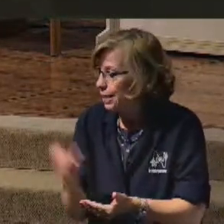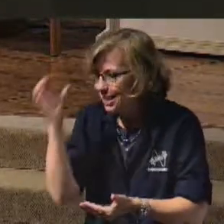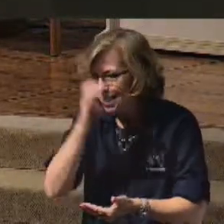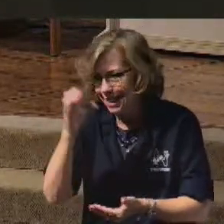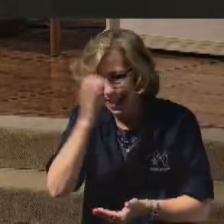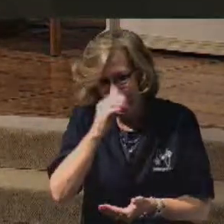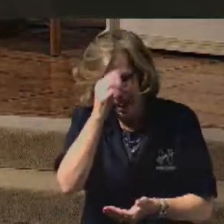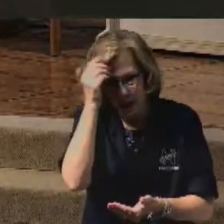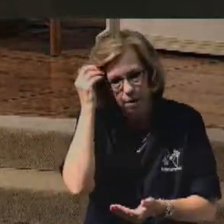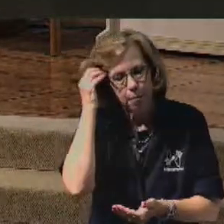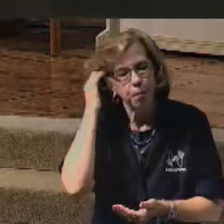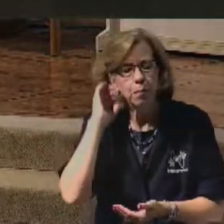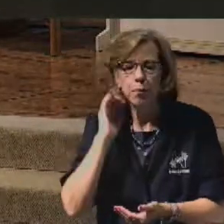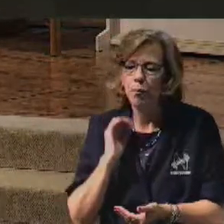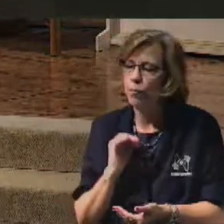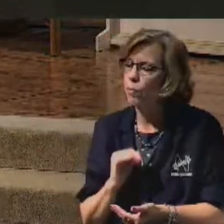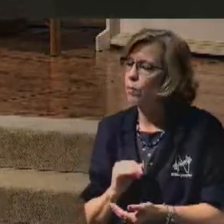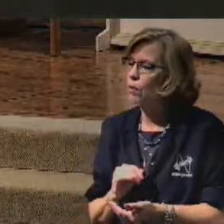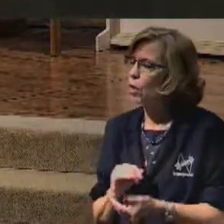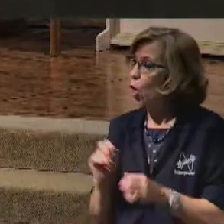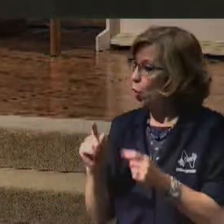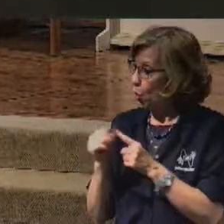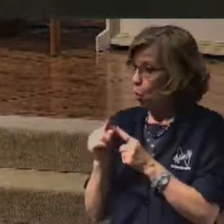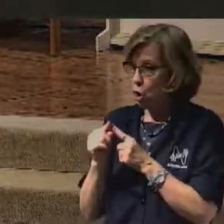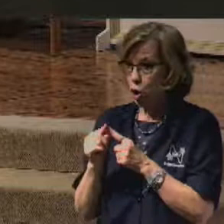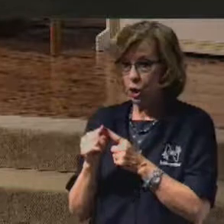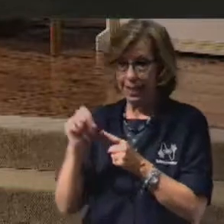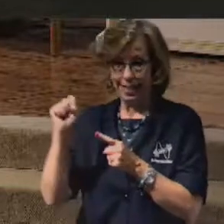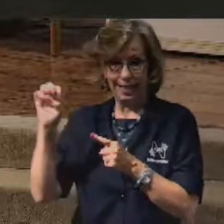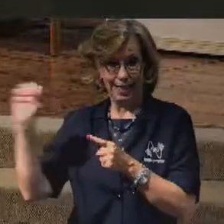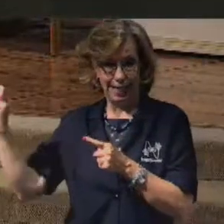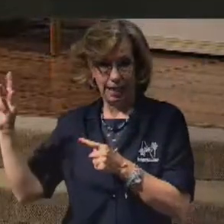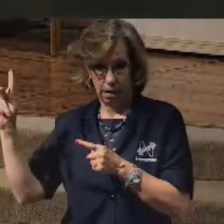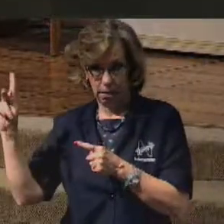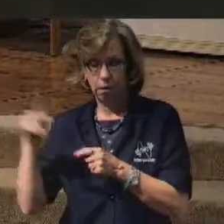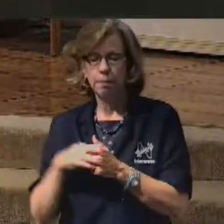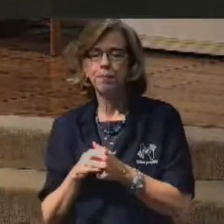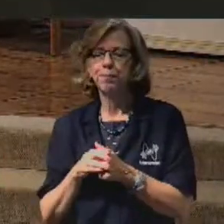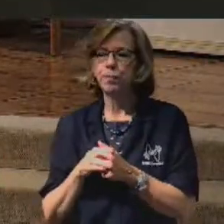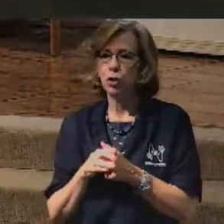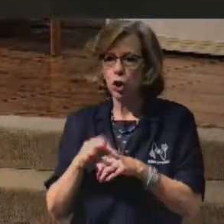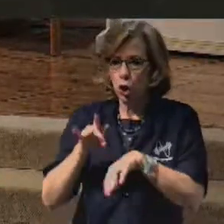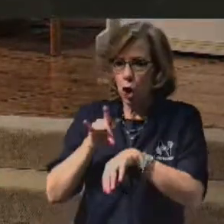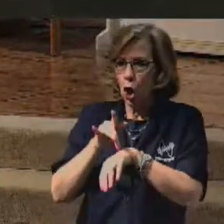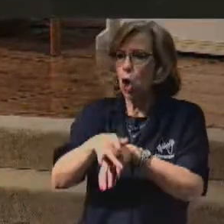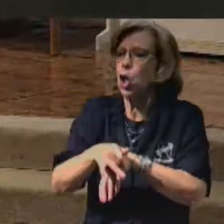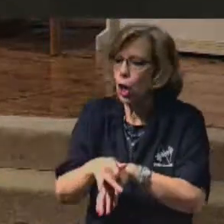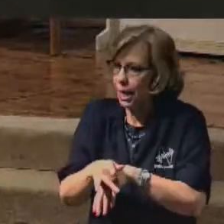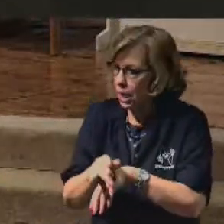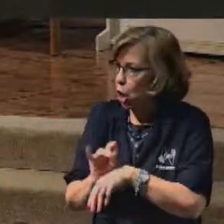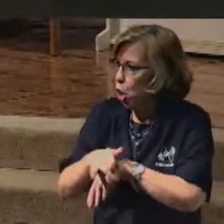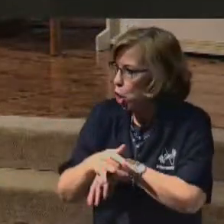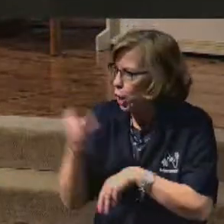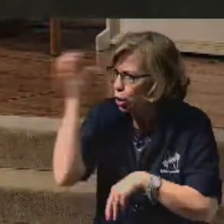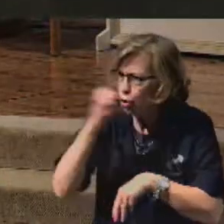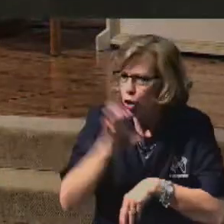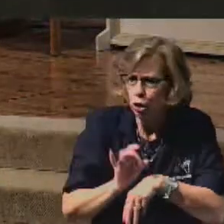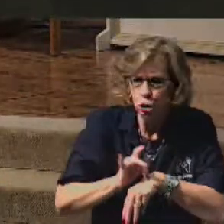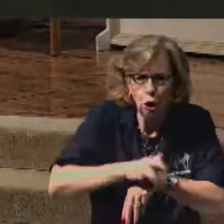about this word, seek. The Bible seems to indicate these two thoughts. Early. Seek early.